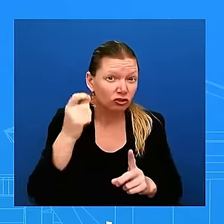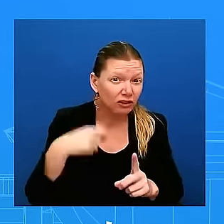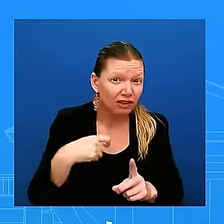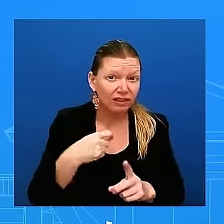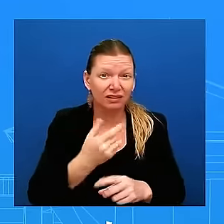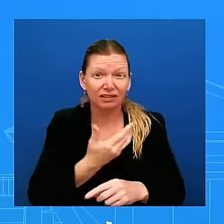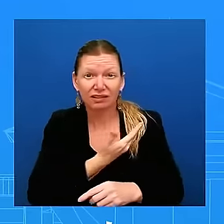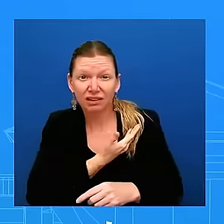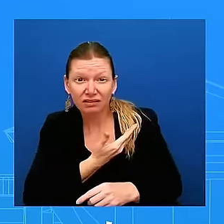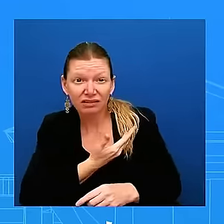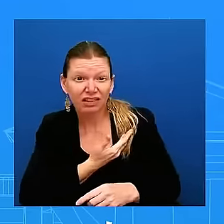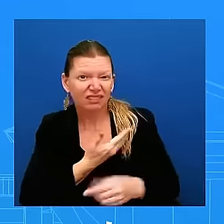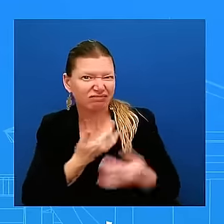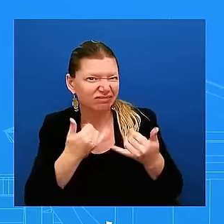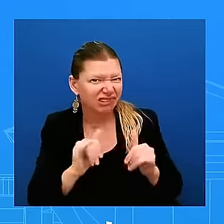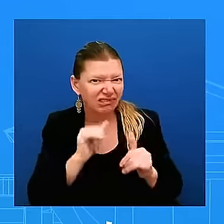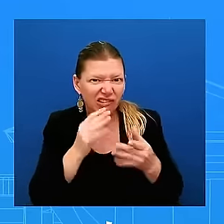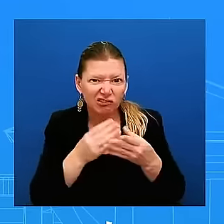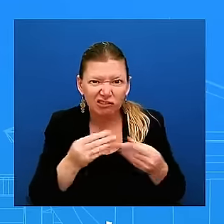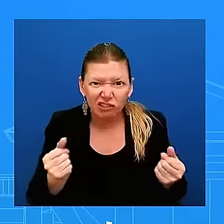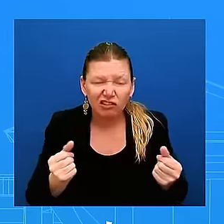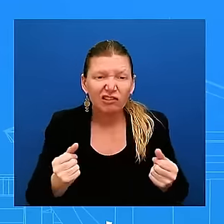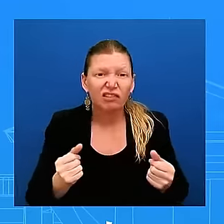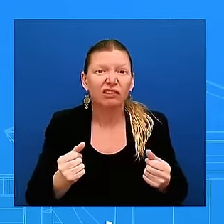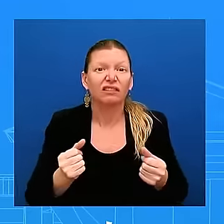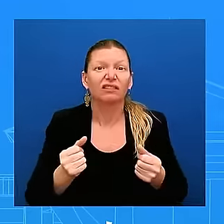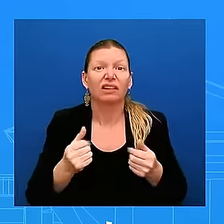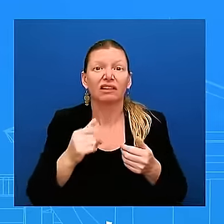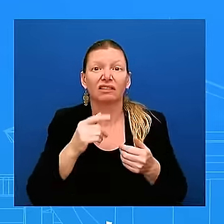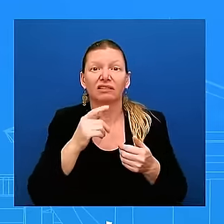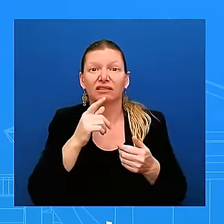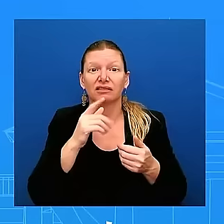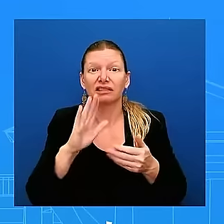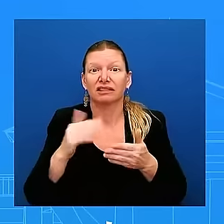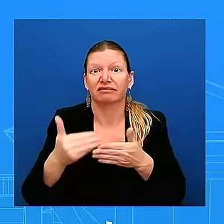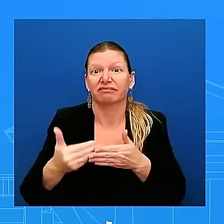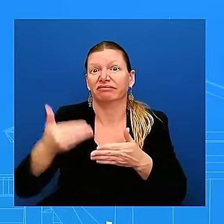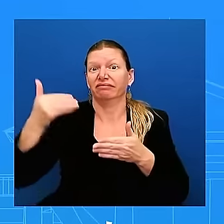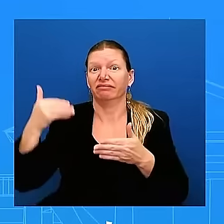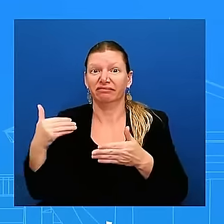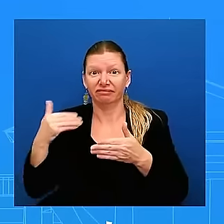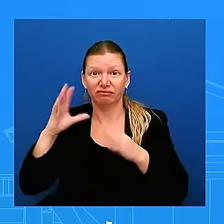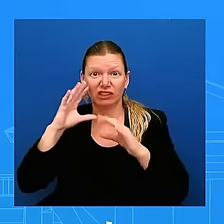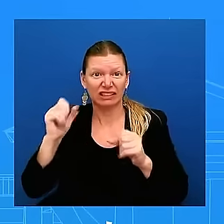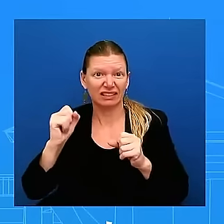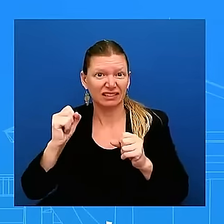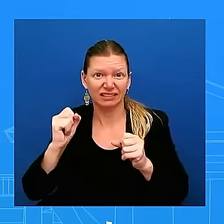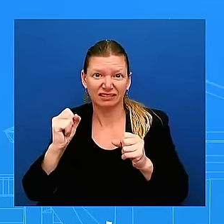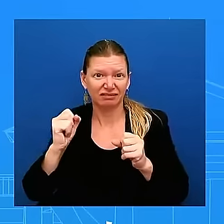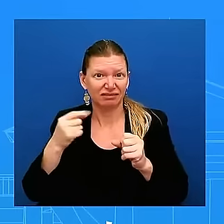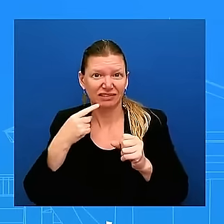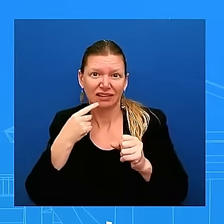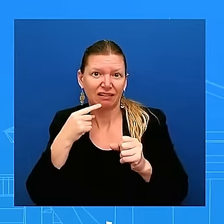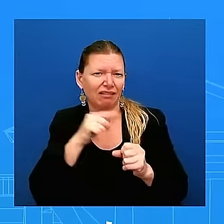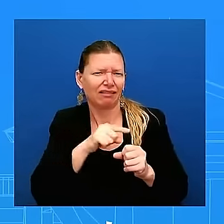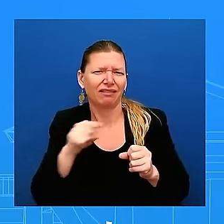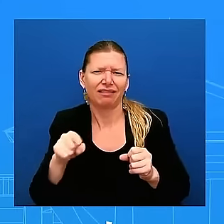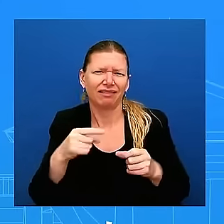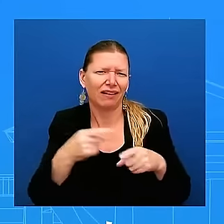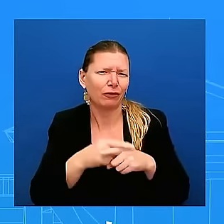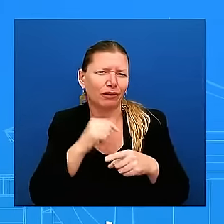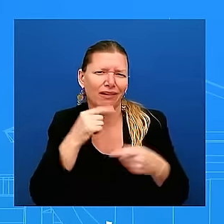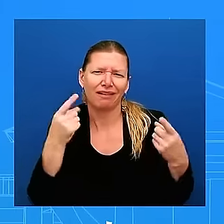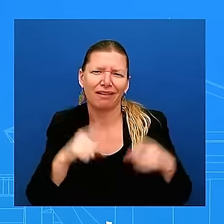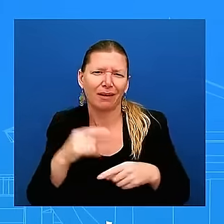claimed that neither of those conflicts would have happened if he were still president as you can appreciate francesca i'm not going to get ahead of the president he's going to speak for himself